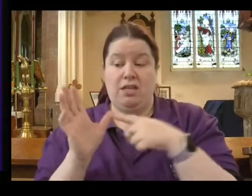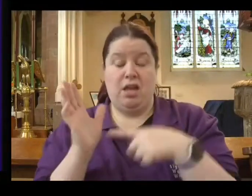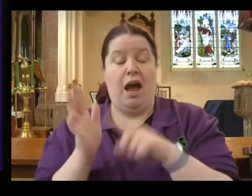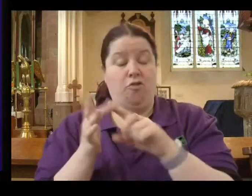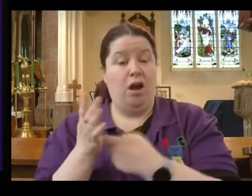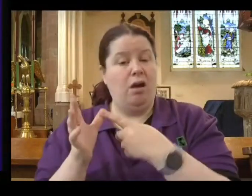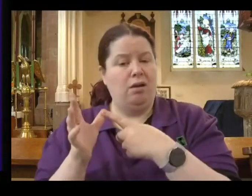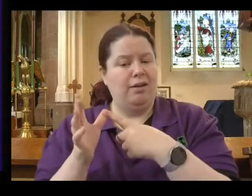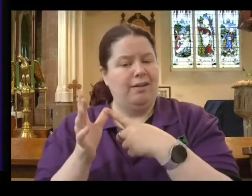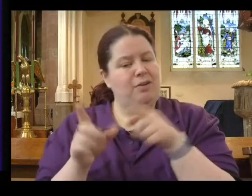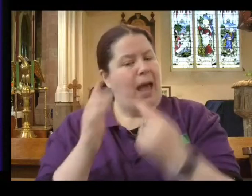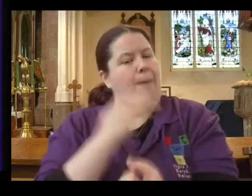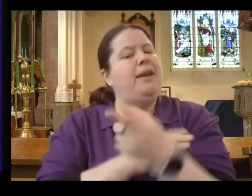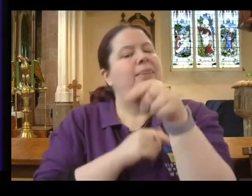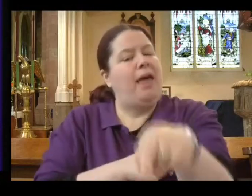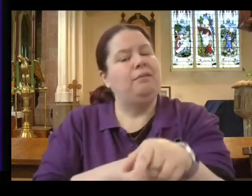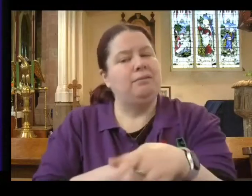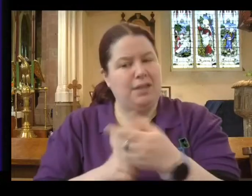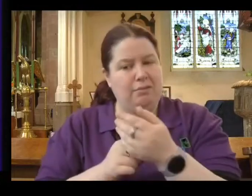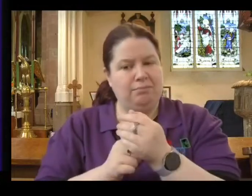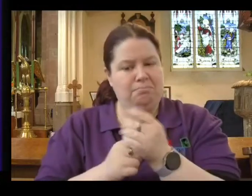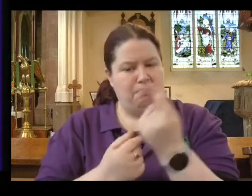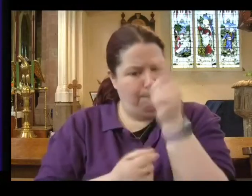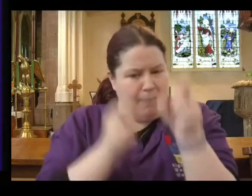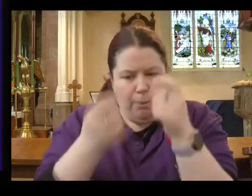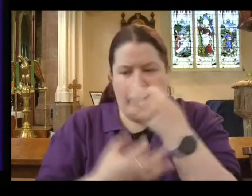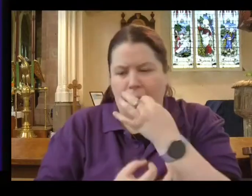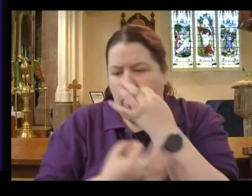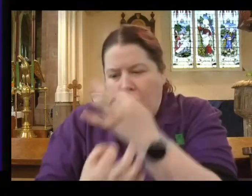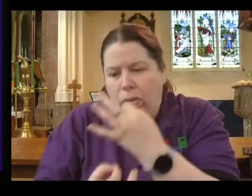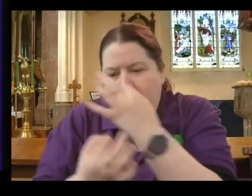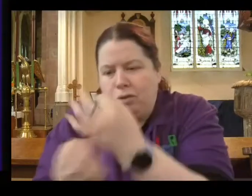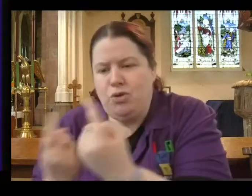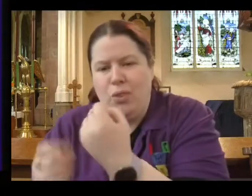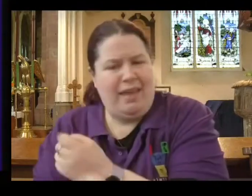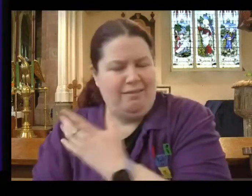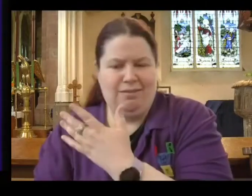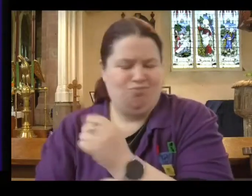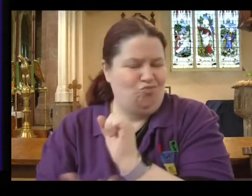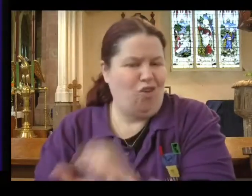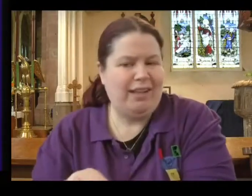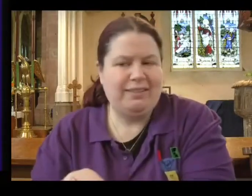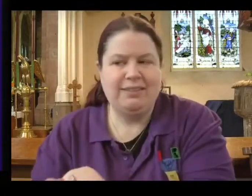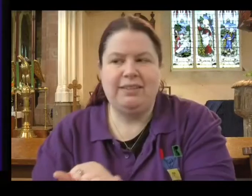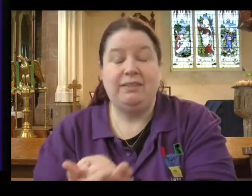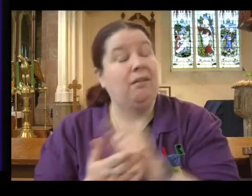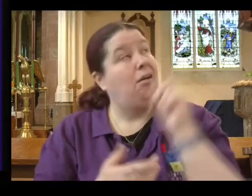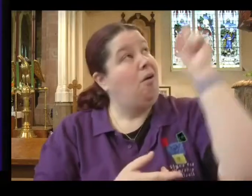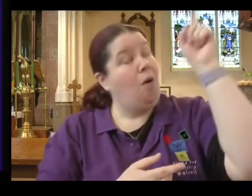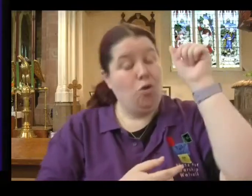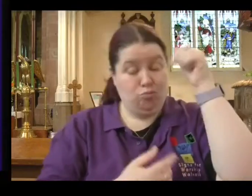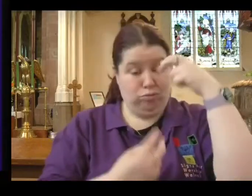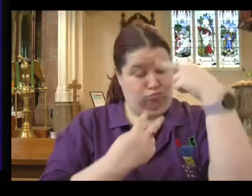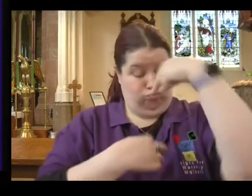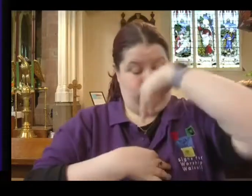Let the Holy Spirit lead you. We're told that the one who searches hearts and minds, that means he knows the truth in our